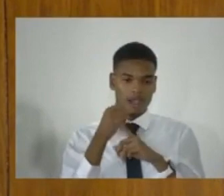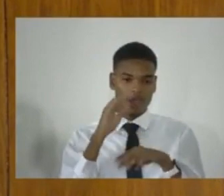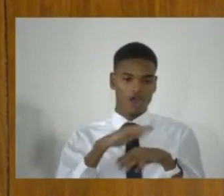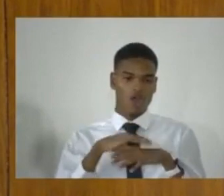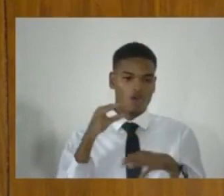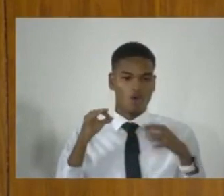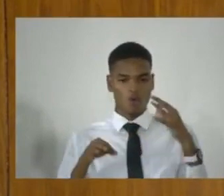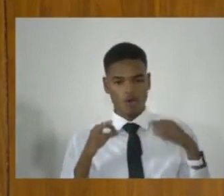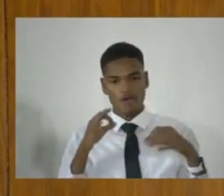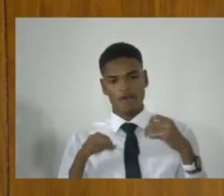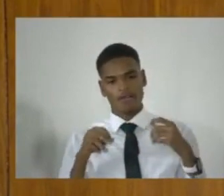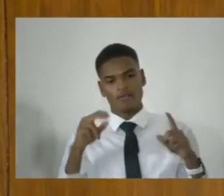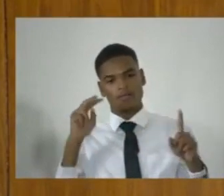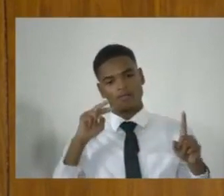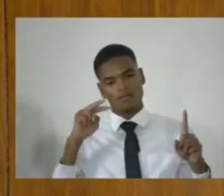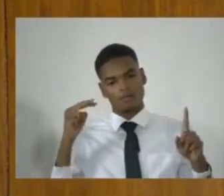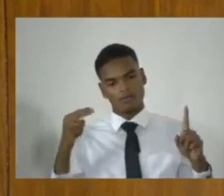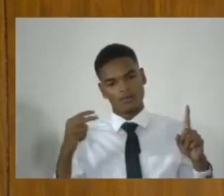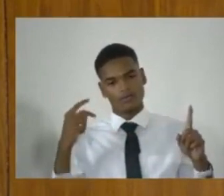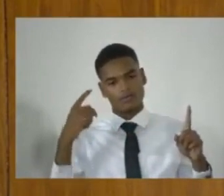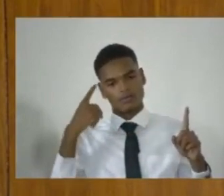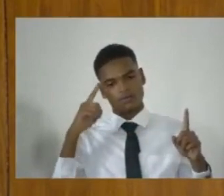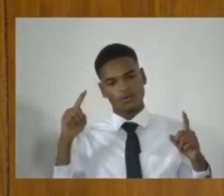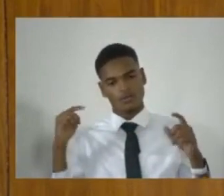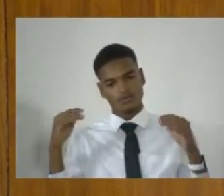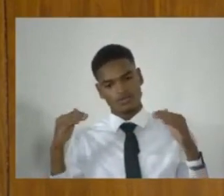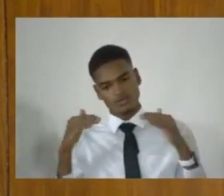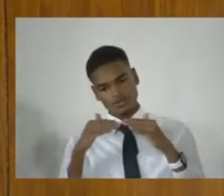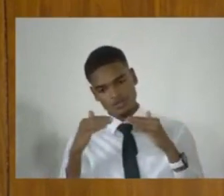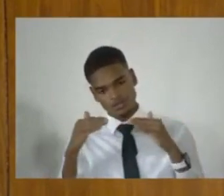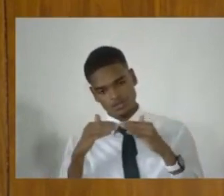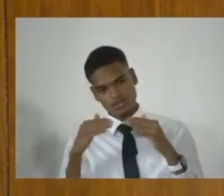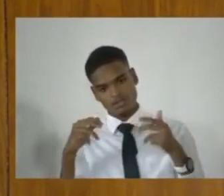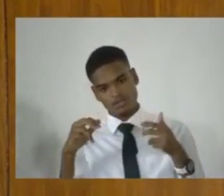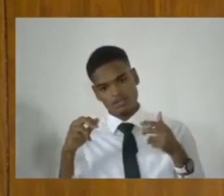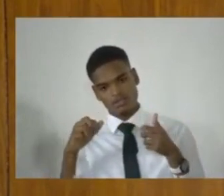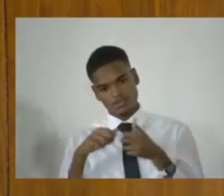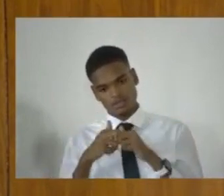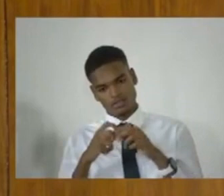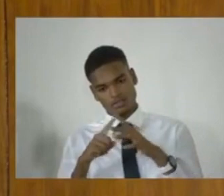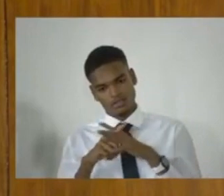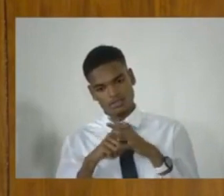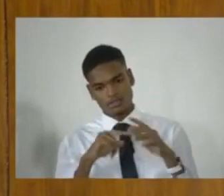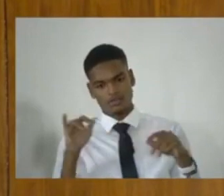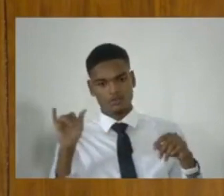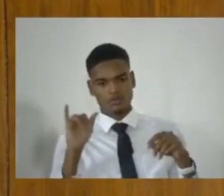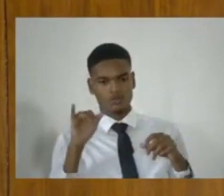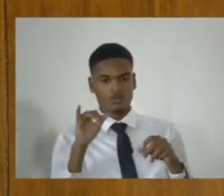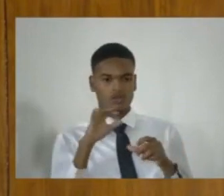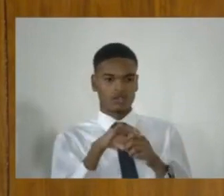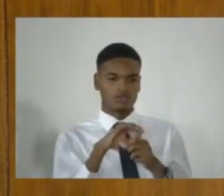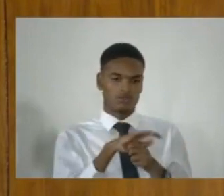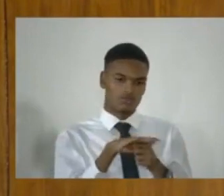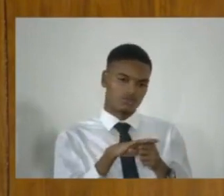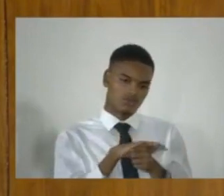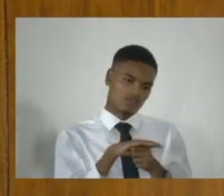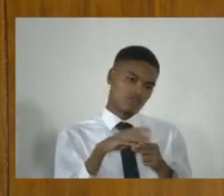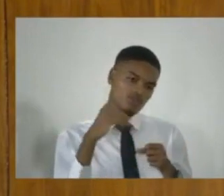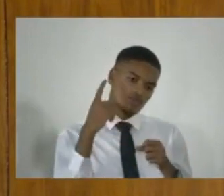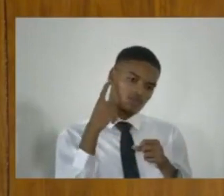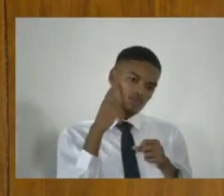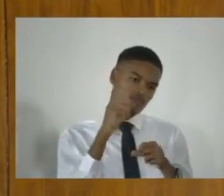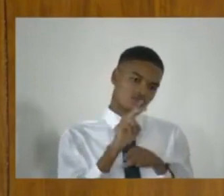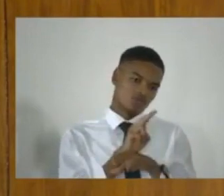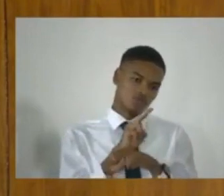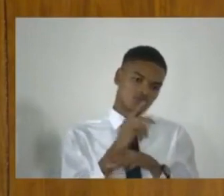from the point of view of the fundamental justice issues in it, and the constitutionality of the usurpation